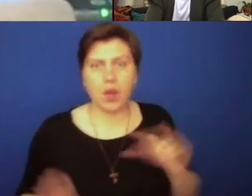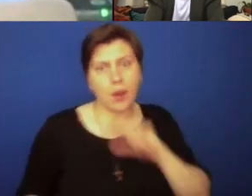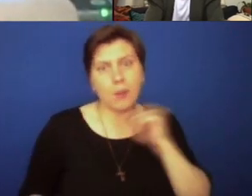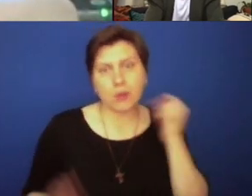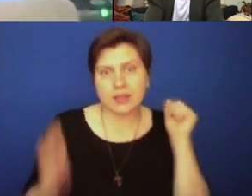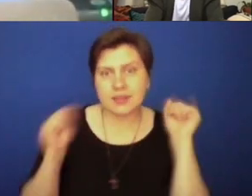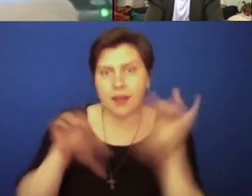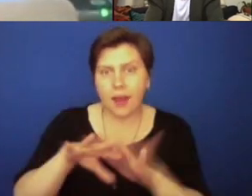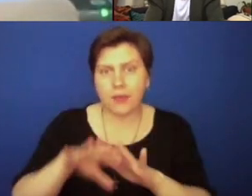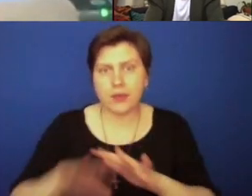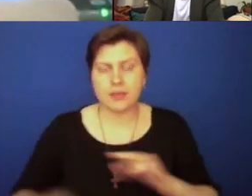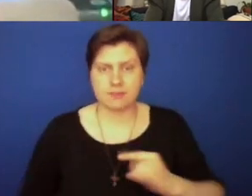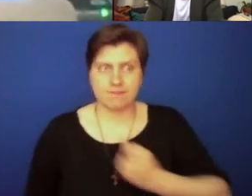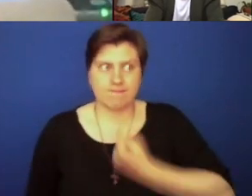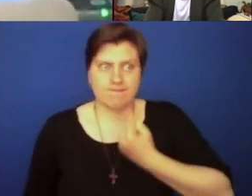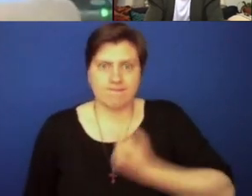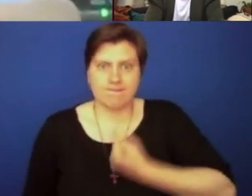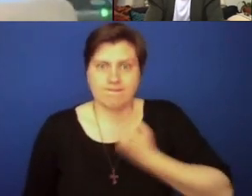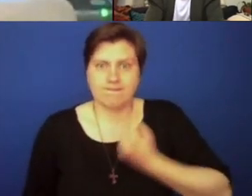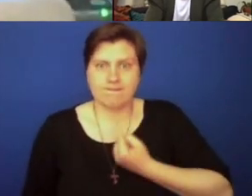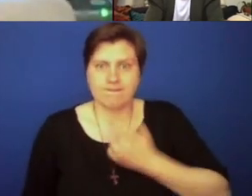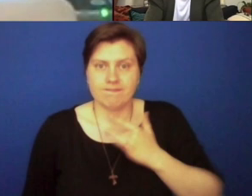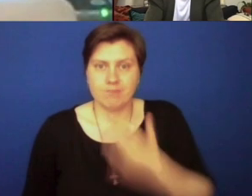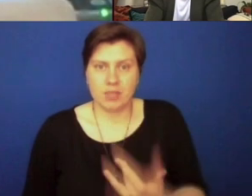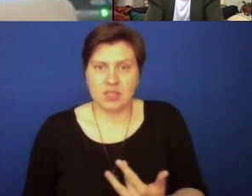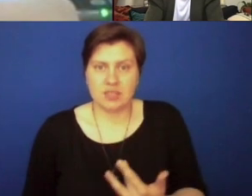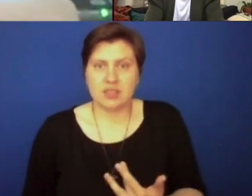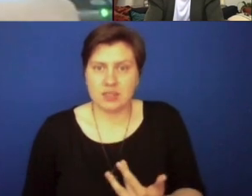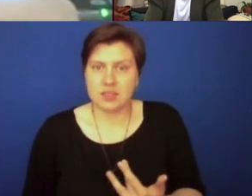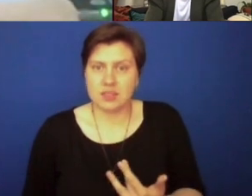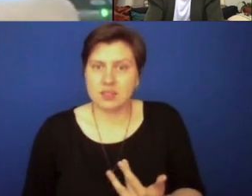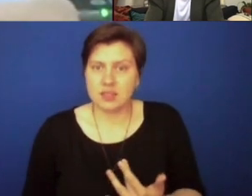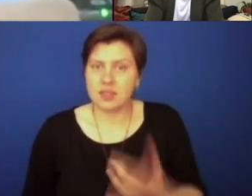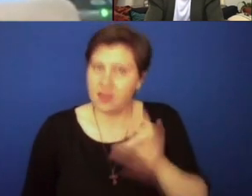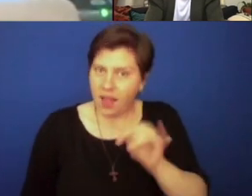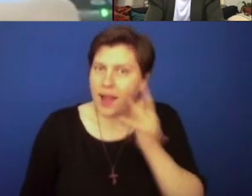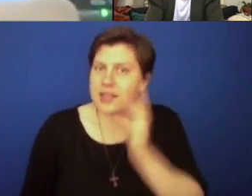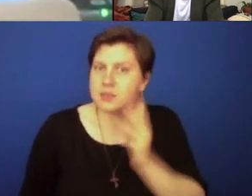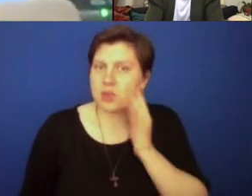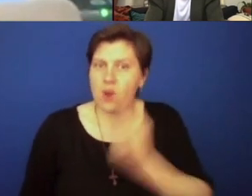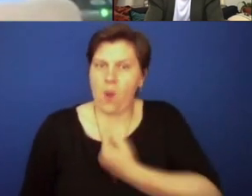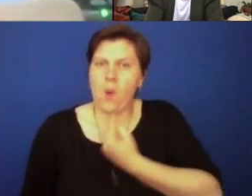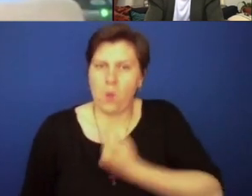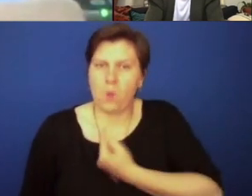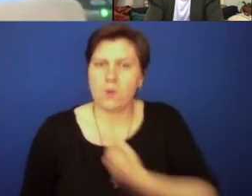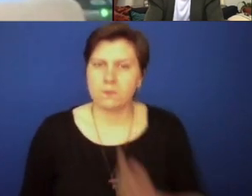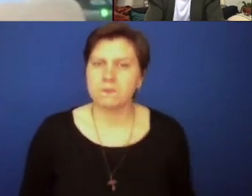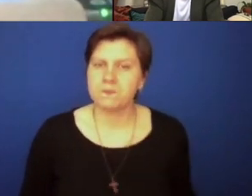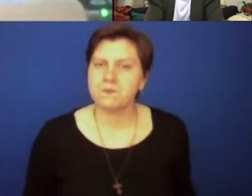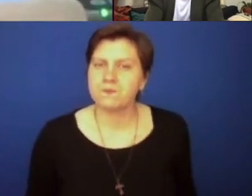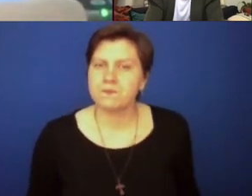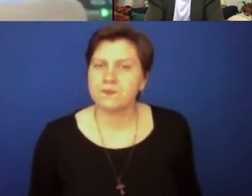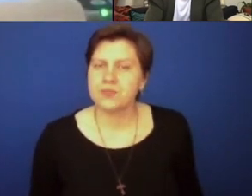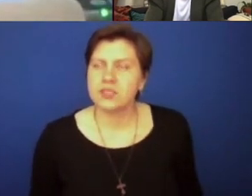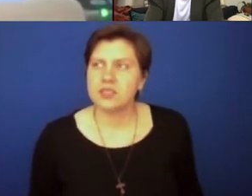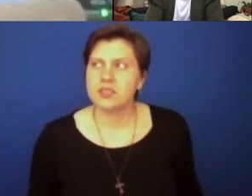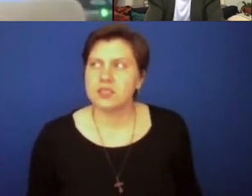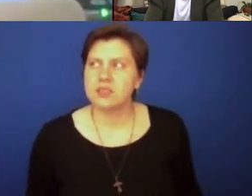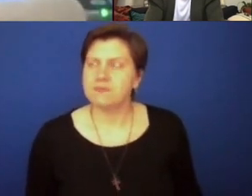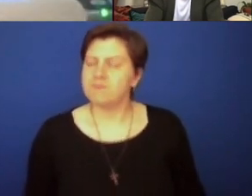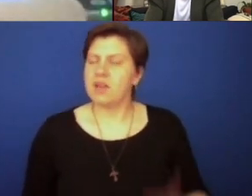you know, priest gatherings that I go to here in the diocese or outside of the diocese. Yeah, just that experience of being alone. And